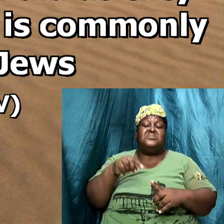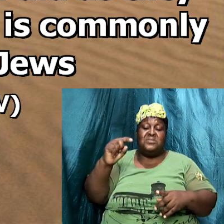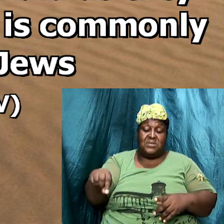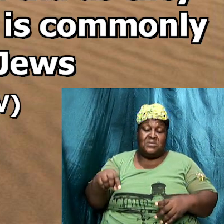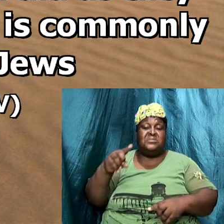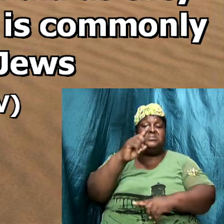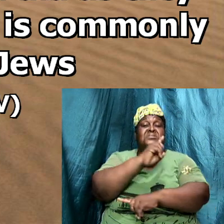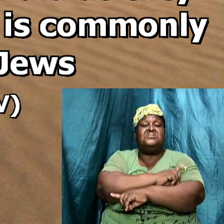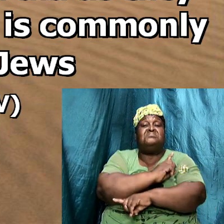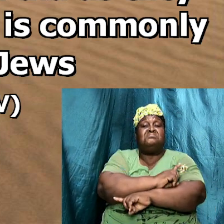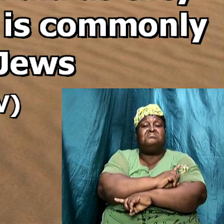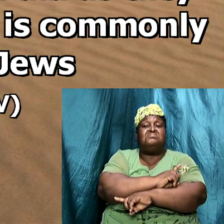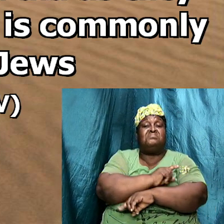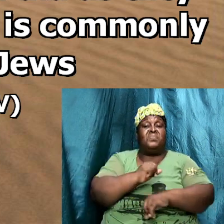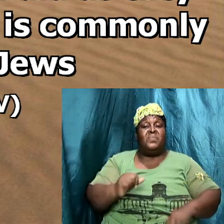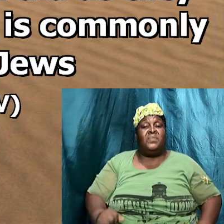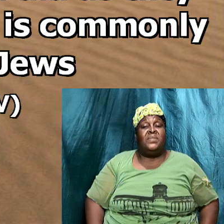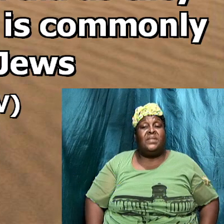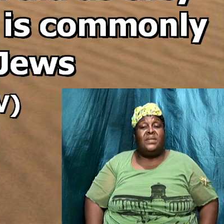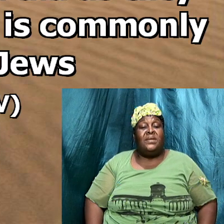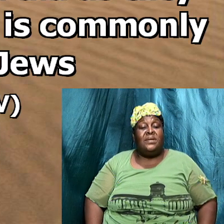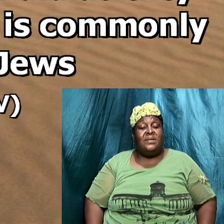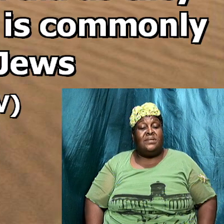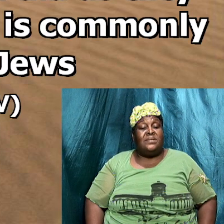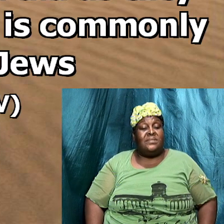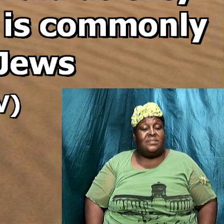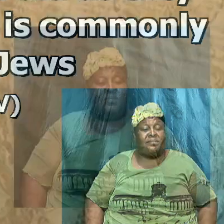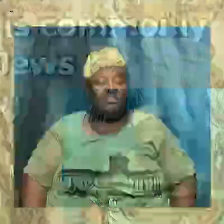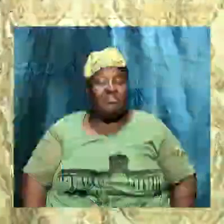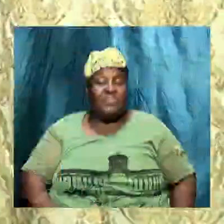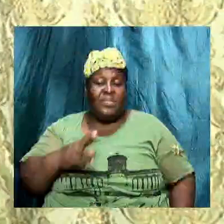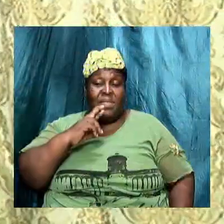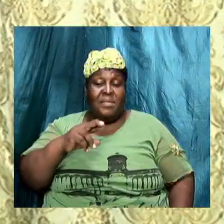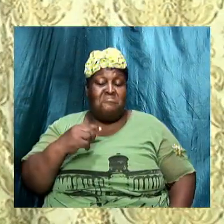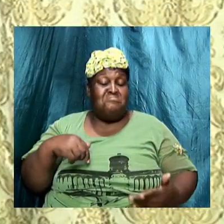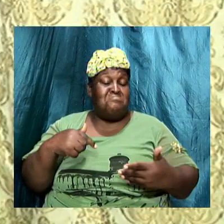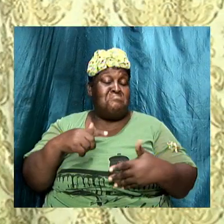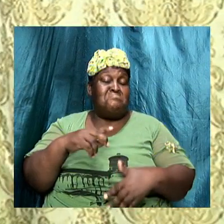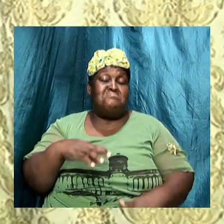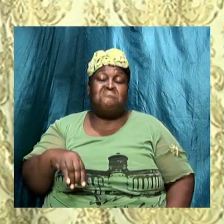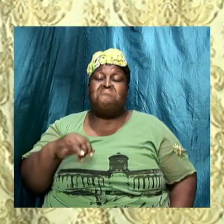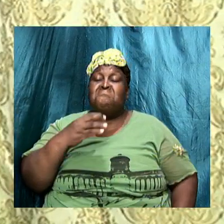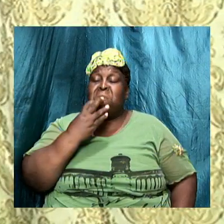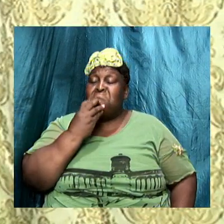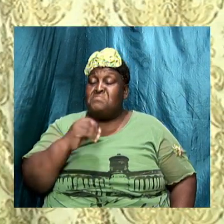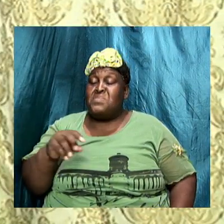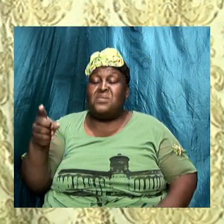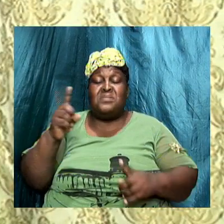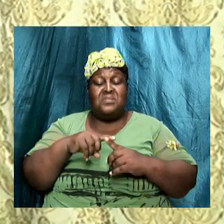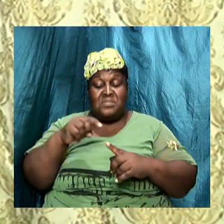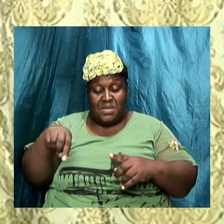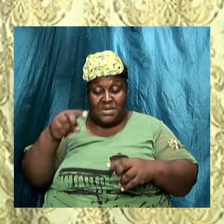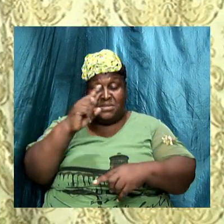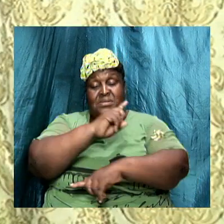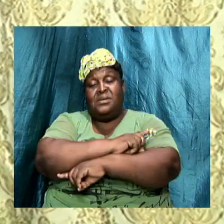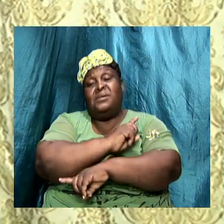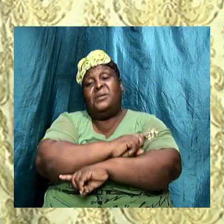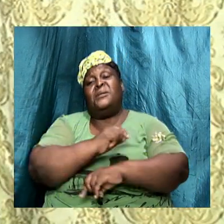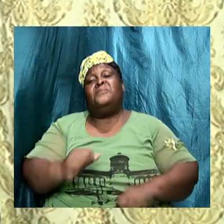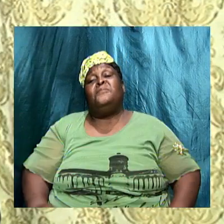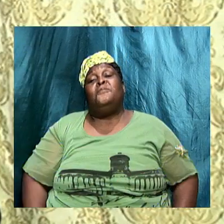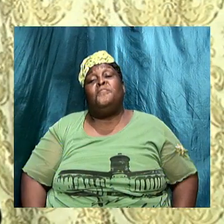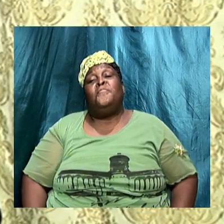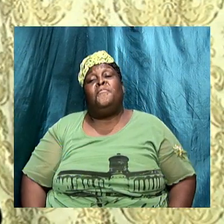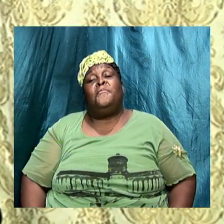spread is reportedly commonly reported among the Jews until this day